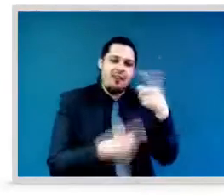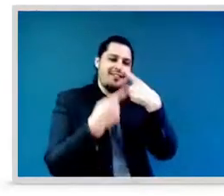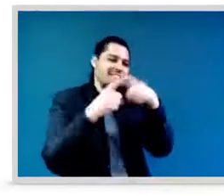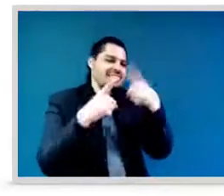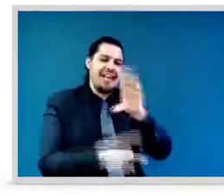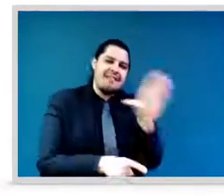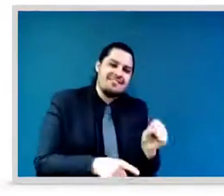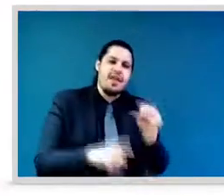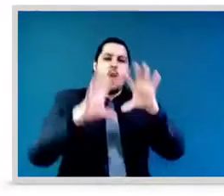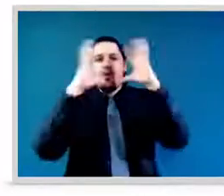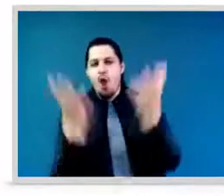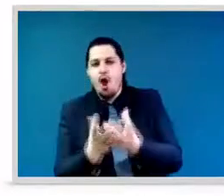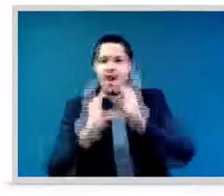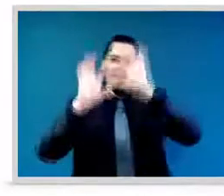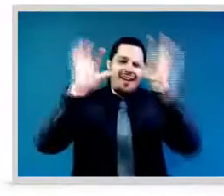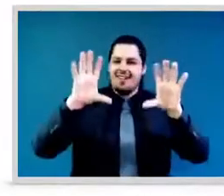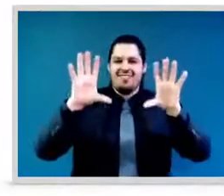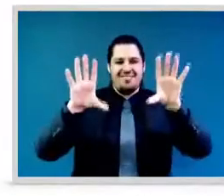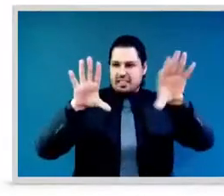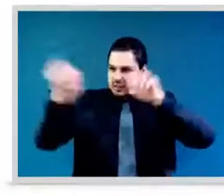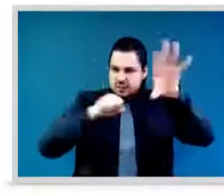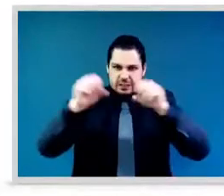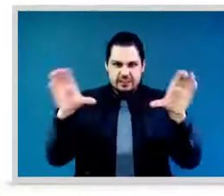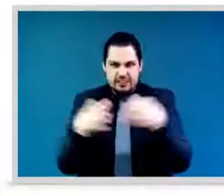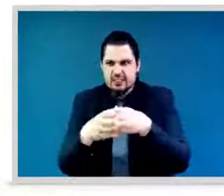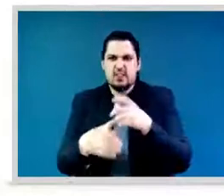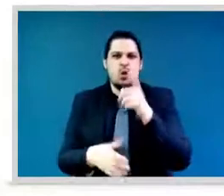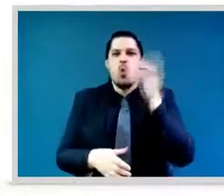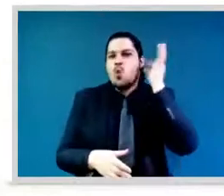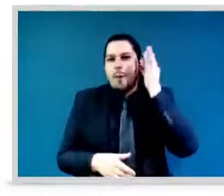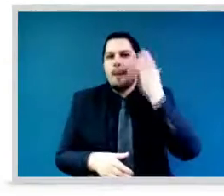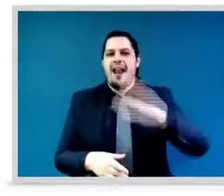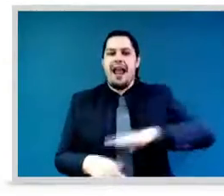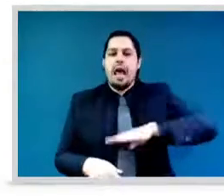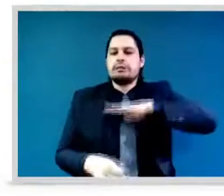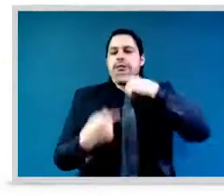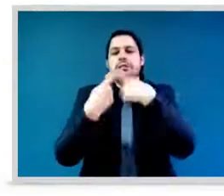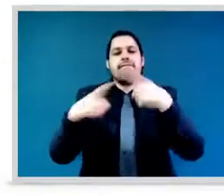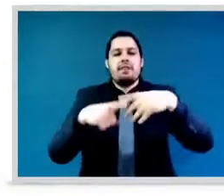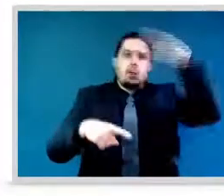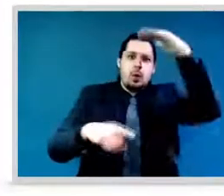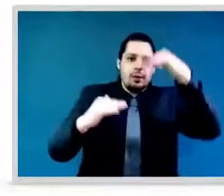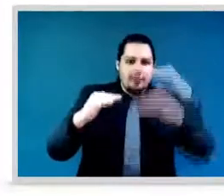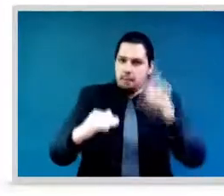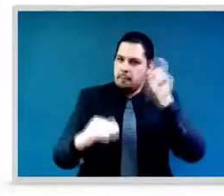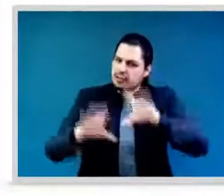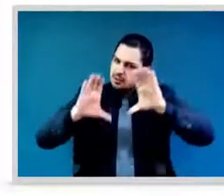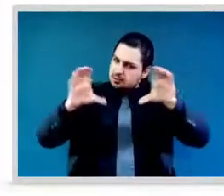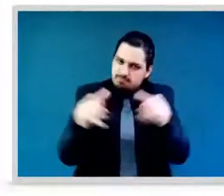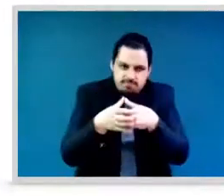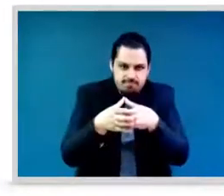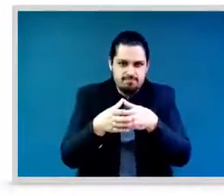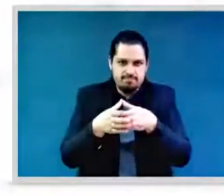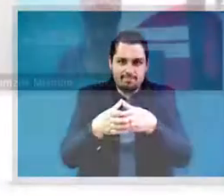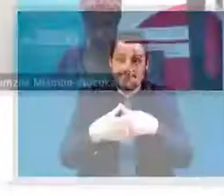and setting, you know, our electoral list right and taking over. I think that's the best way to move forward. Thank